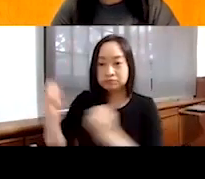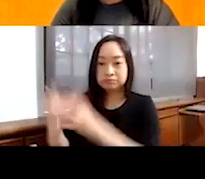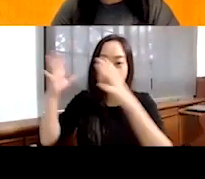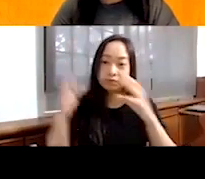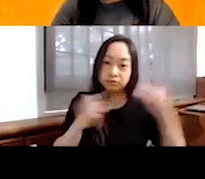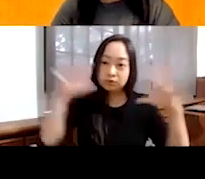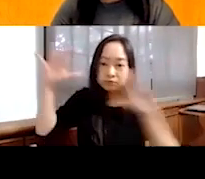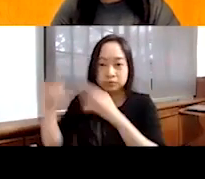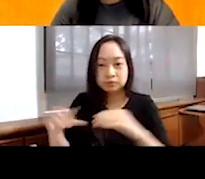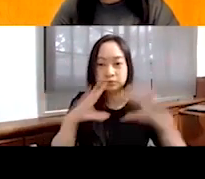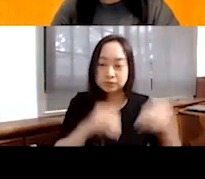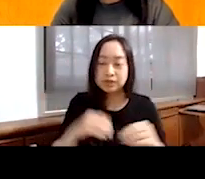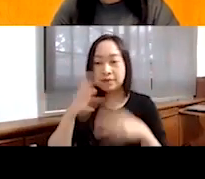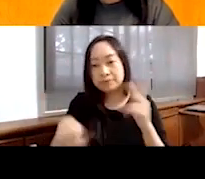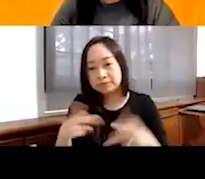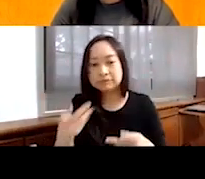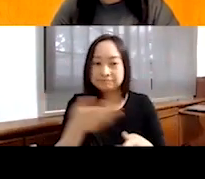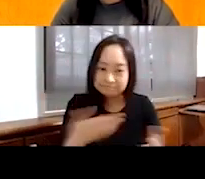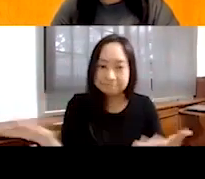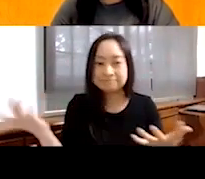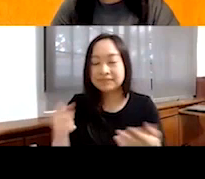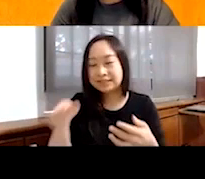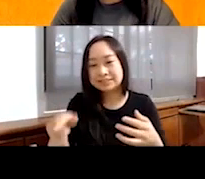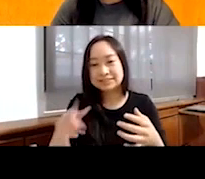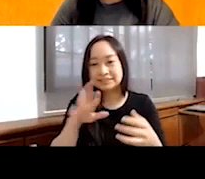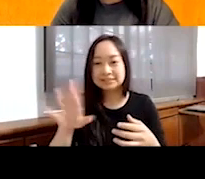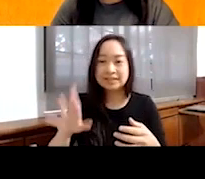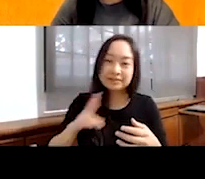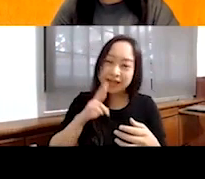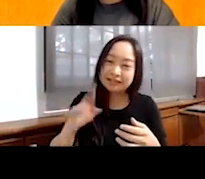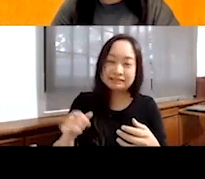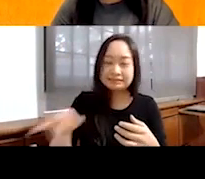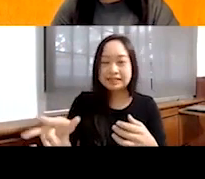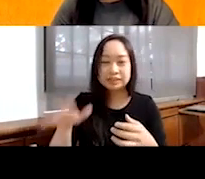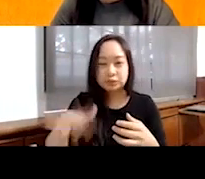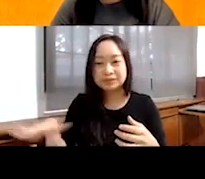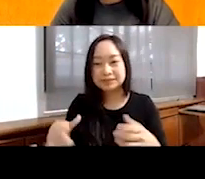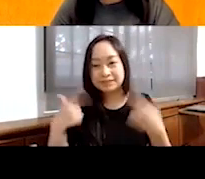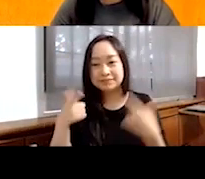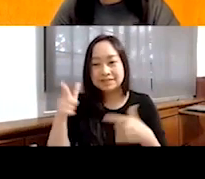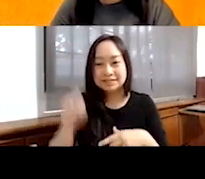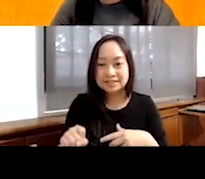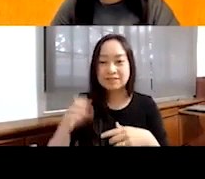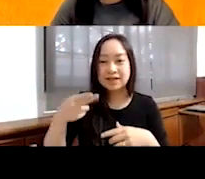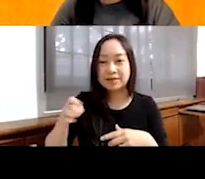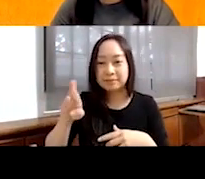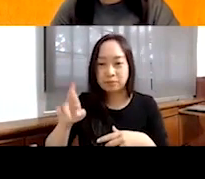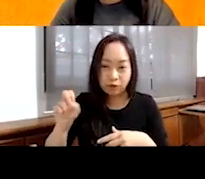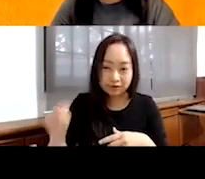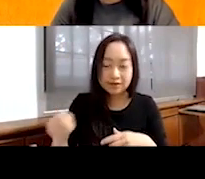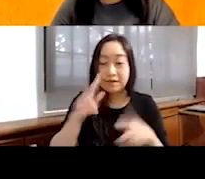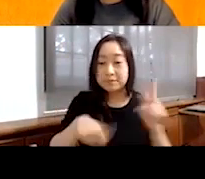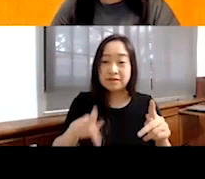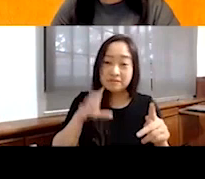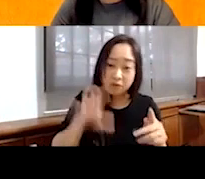people willing. These are the reality of the children living in South Hebron, West Bank. People are forced to leave their homes